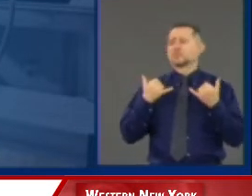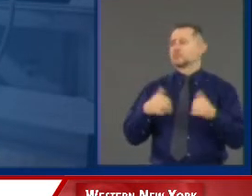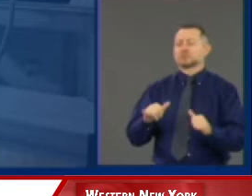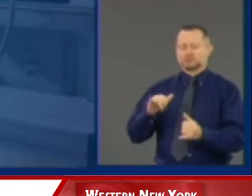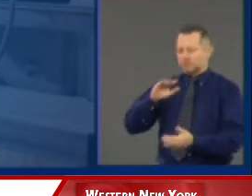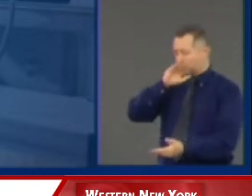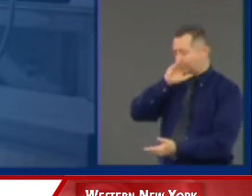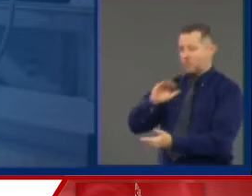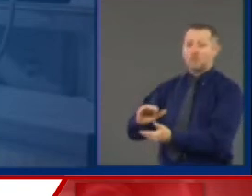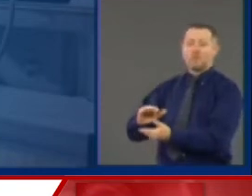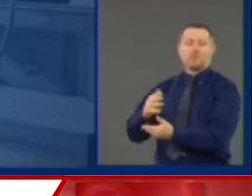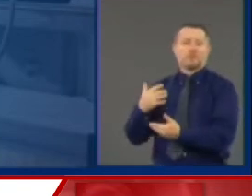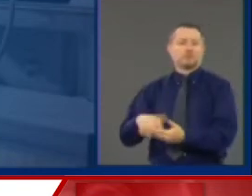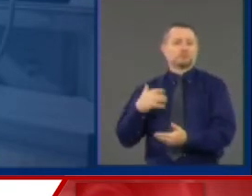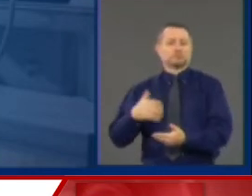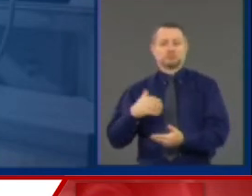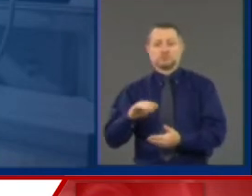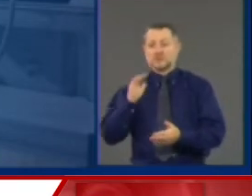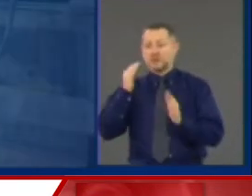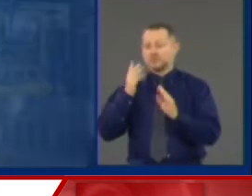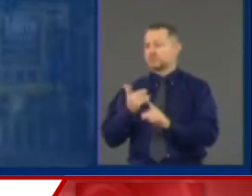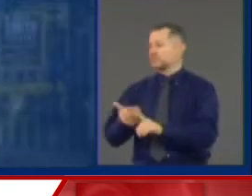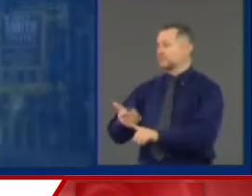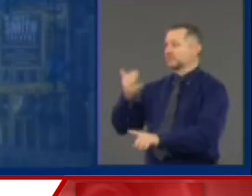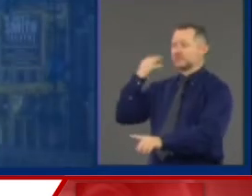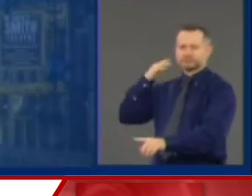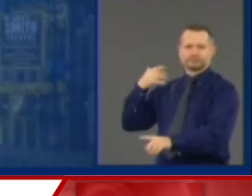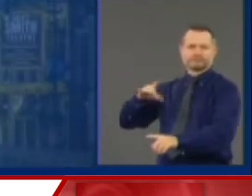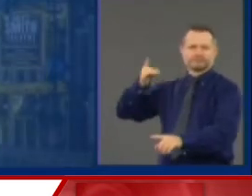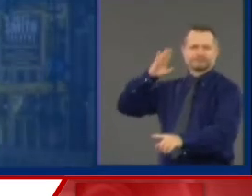than what we were looking at for many, many weeks.